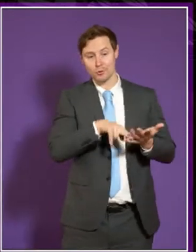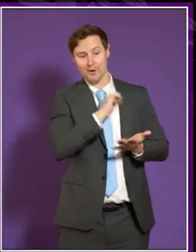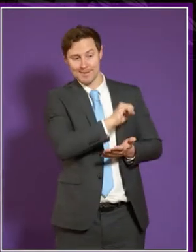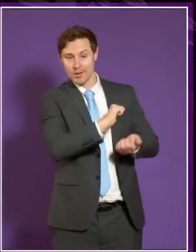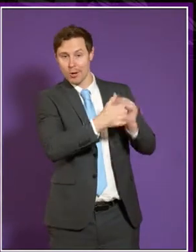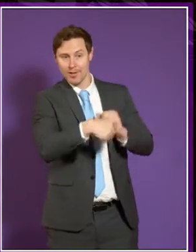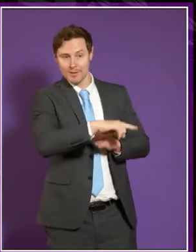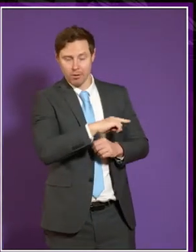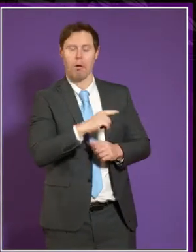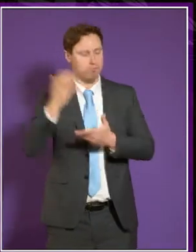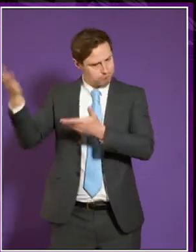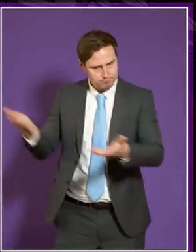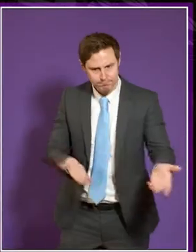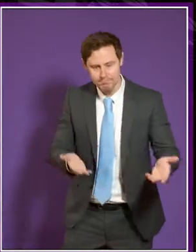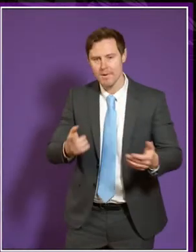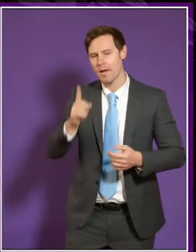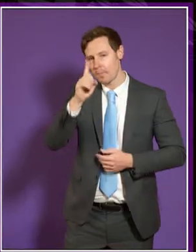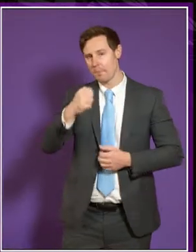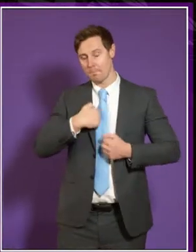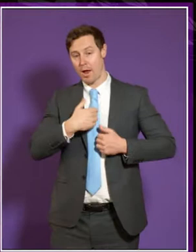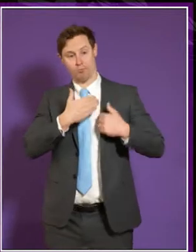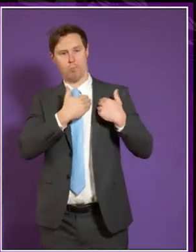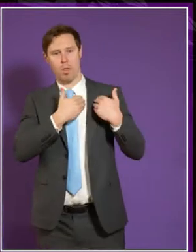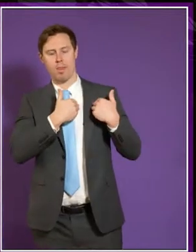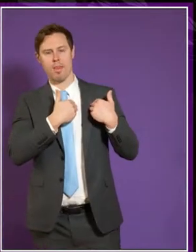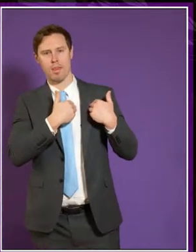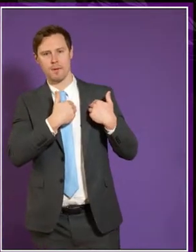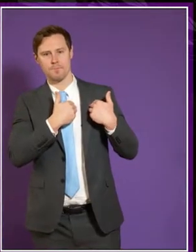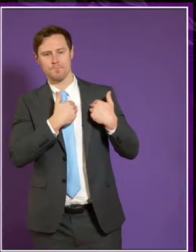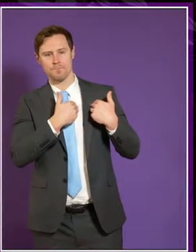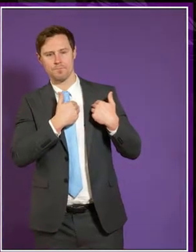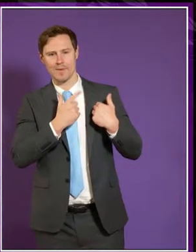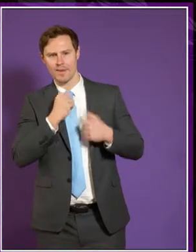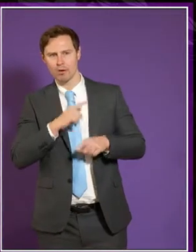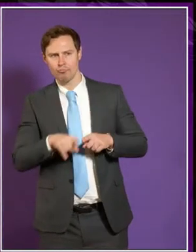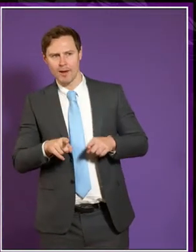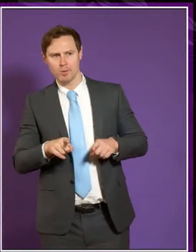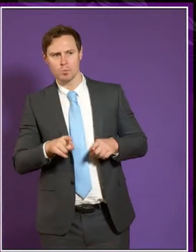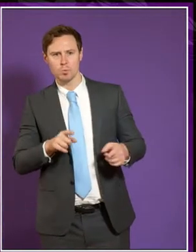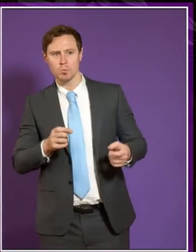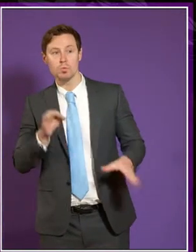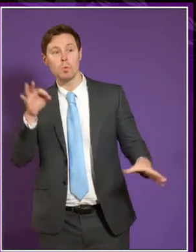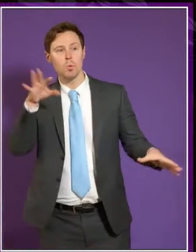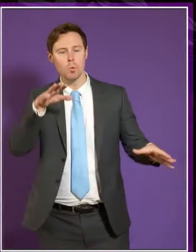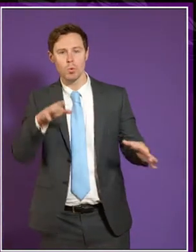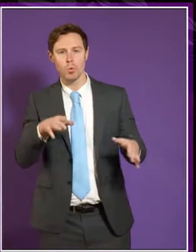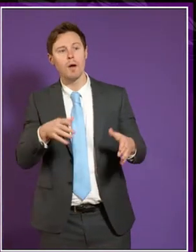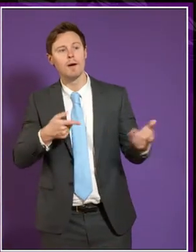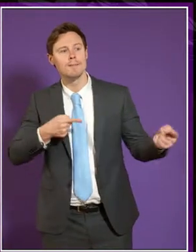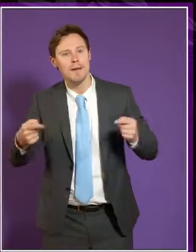colleagues or not. But I certainly think that's part of my role, perhaps to push the boundaries of debate a little bit further.